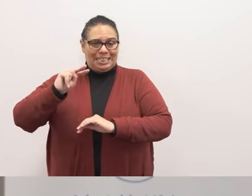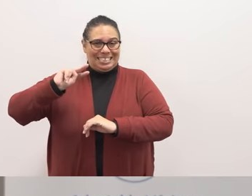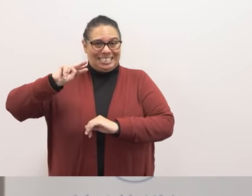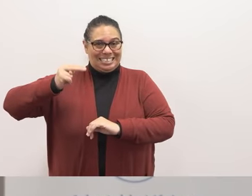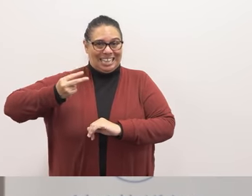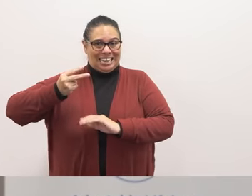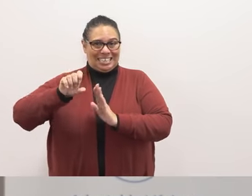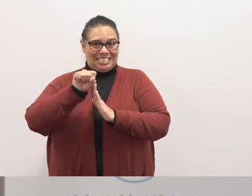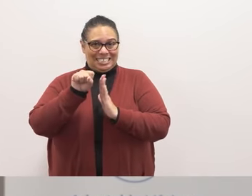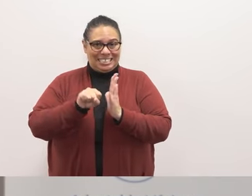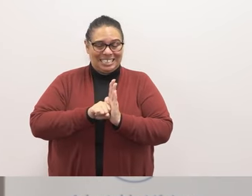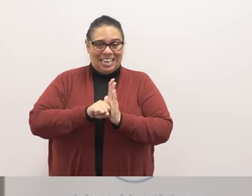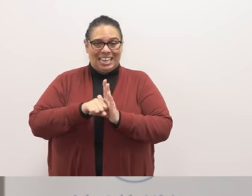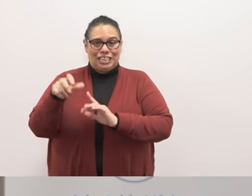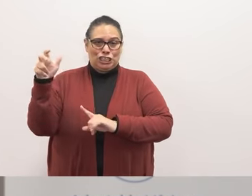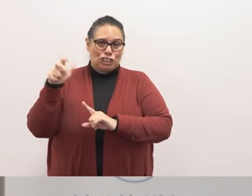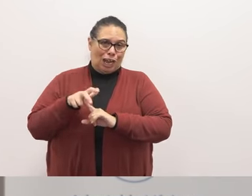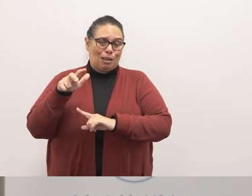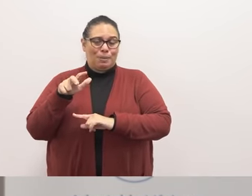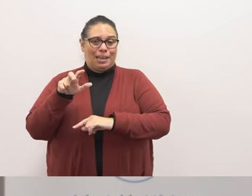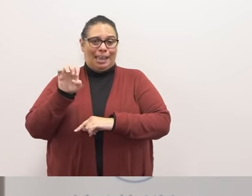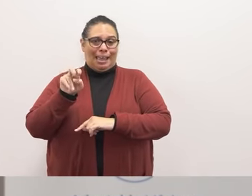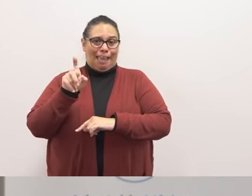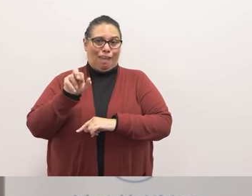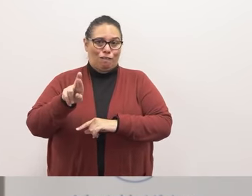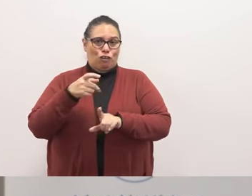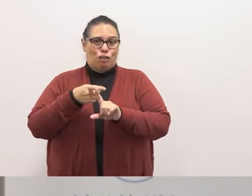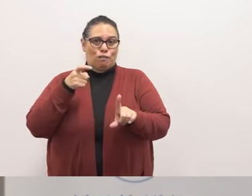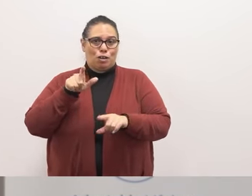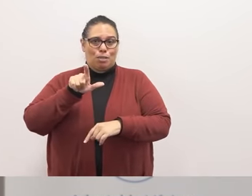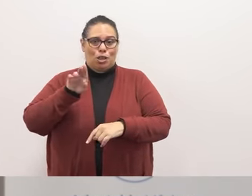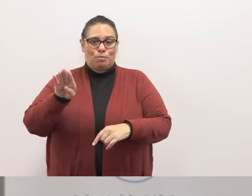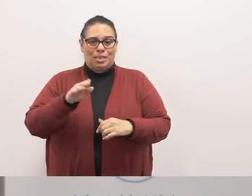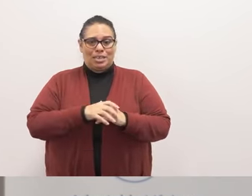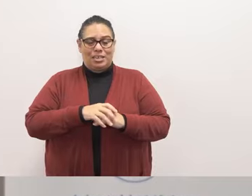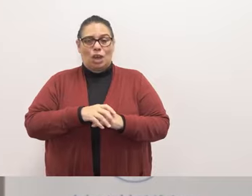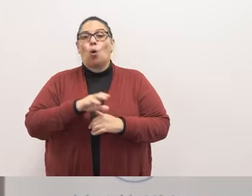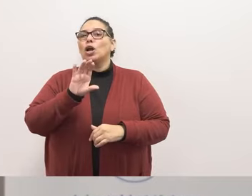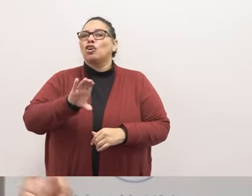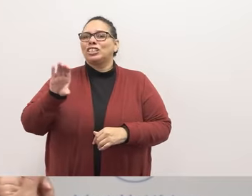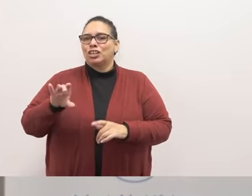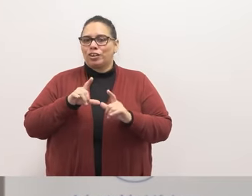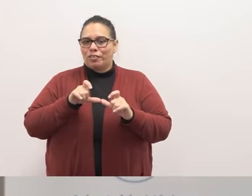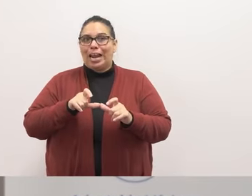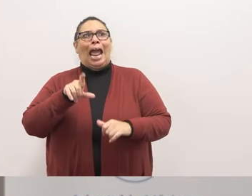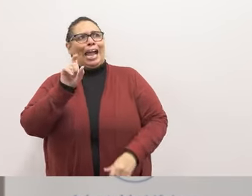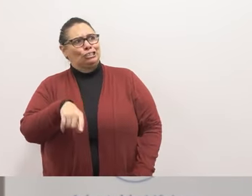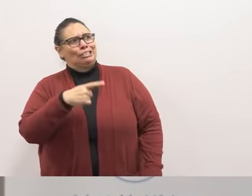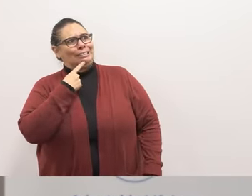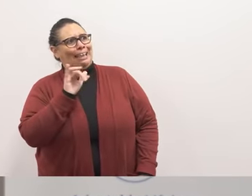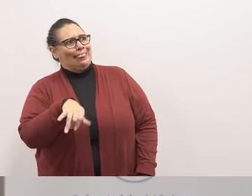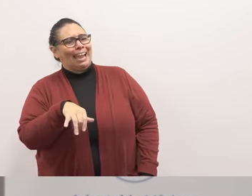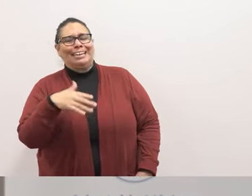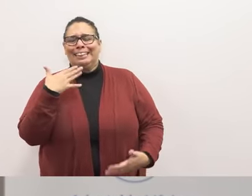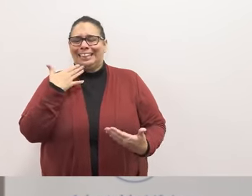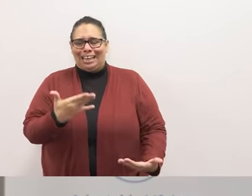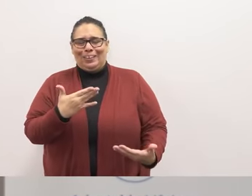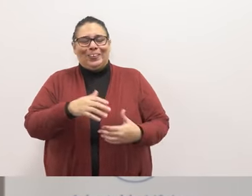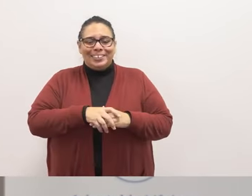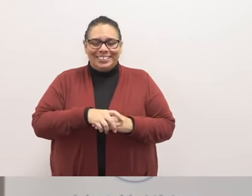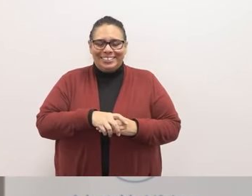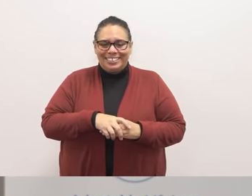state champion ever from long beach in cross country i should have mentioned that thank you